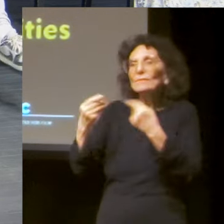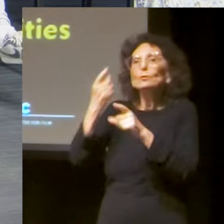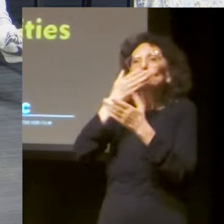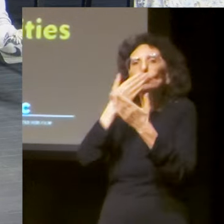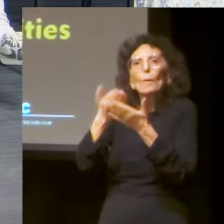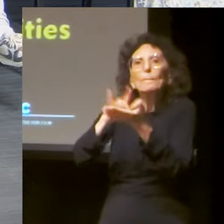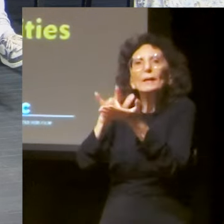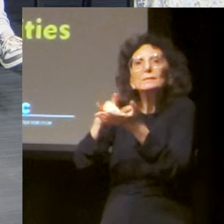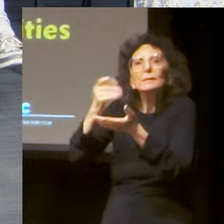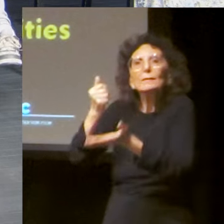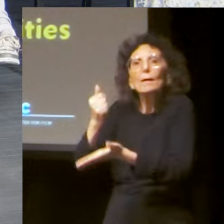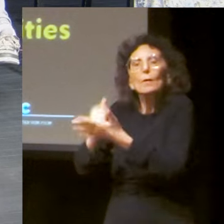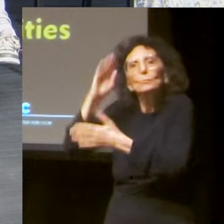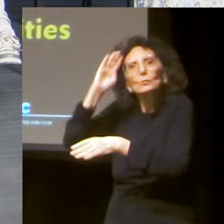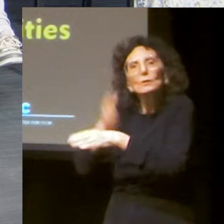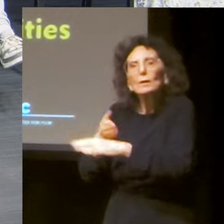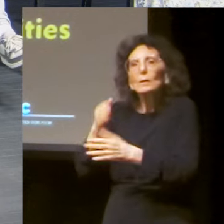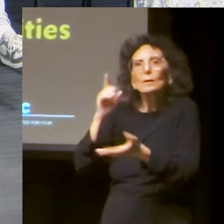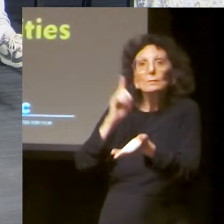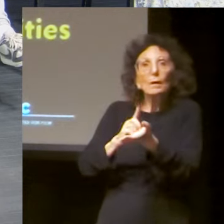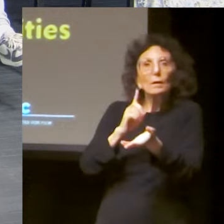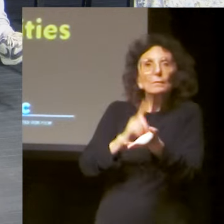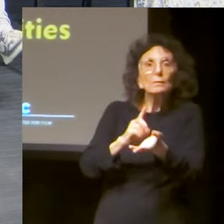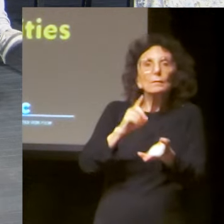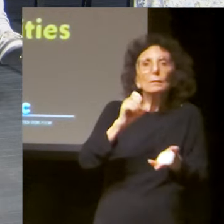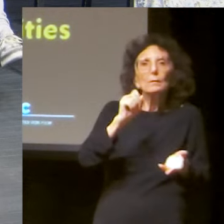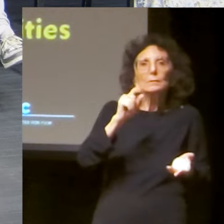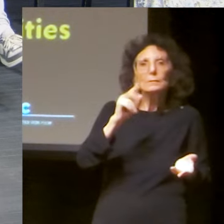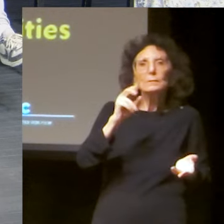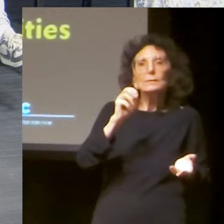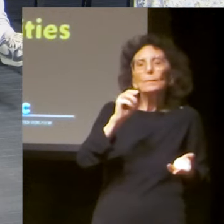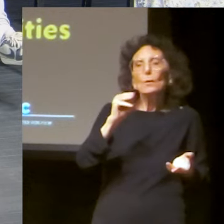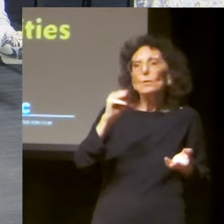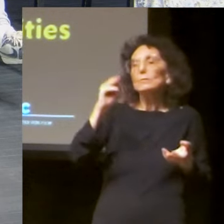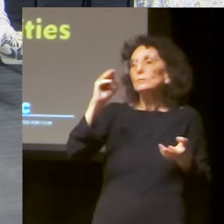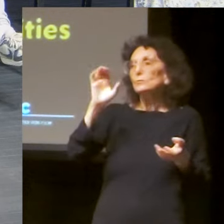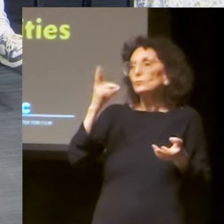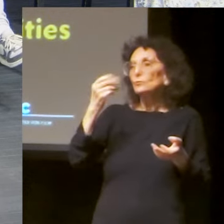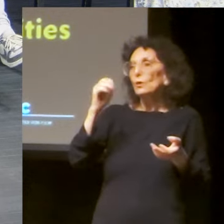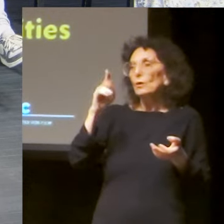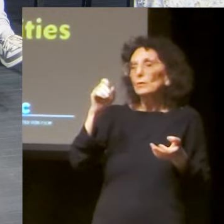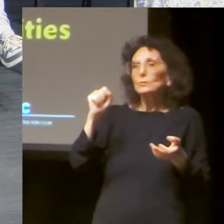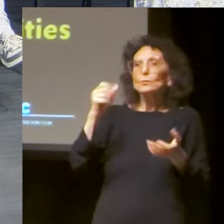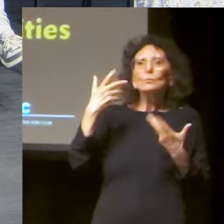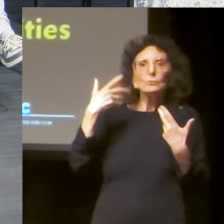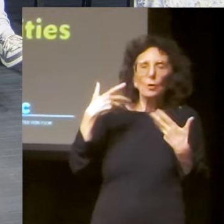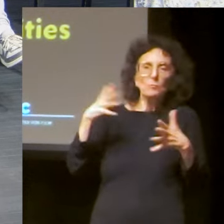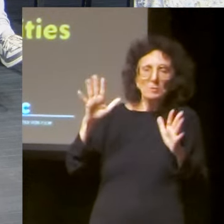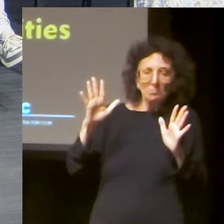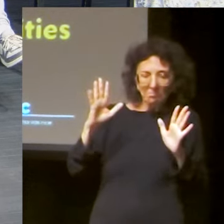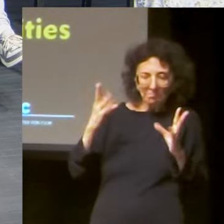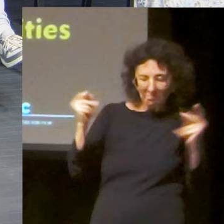And there's a man that I know personally, he will give you proper medication for him.